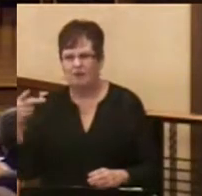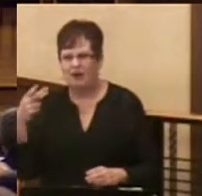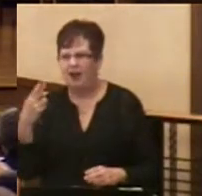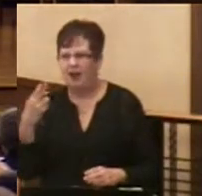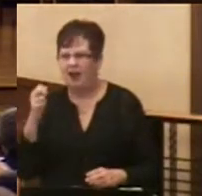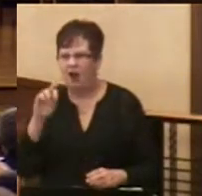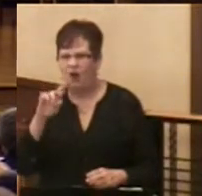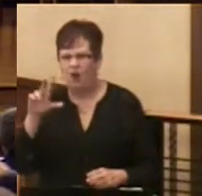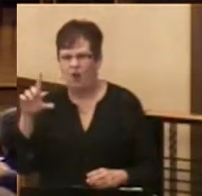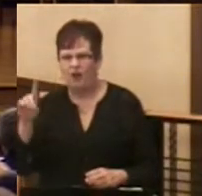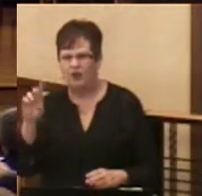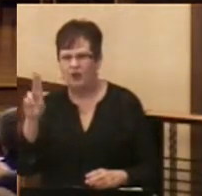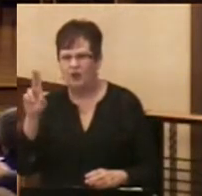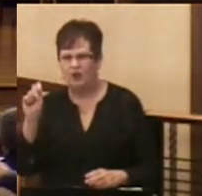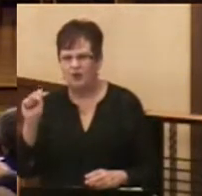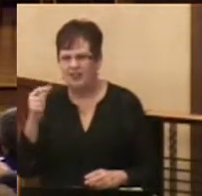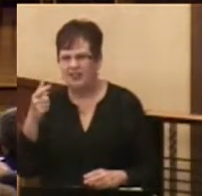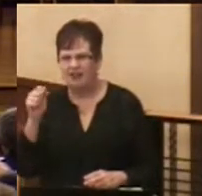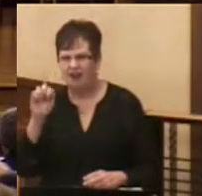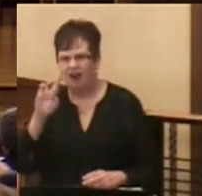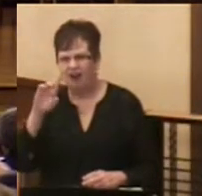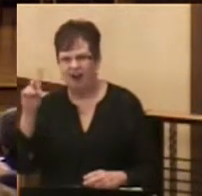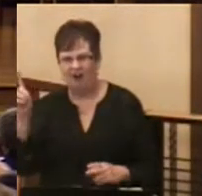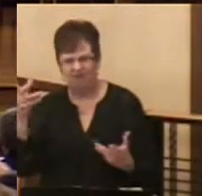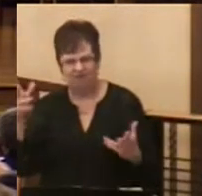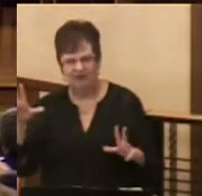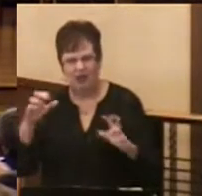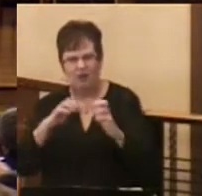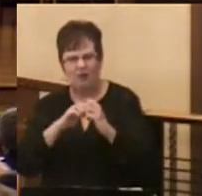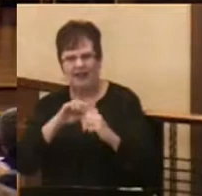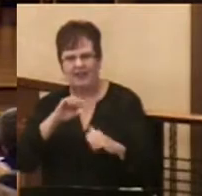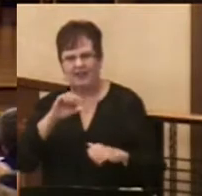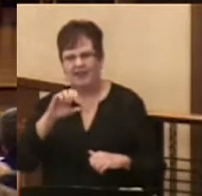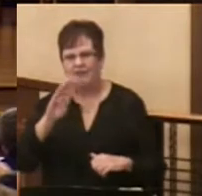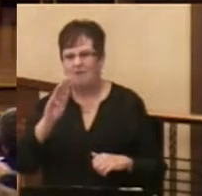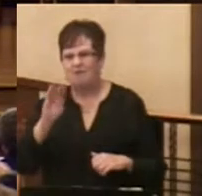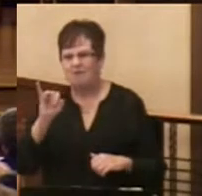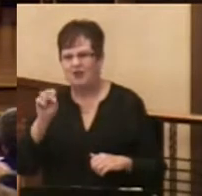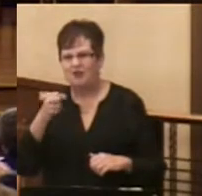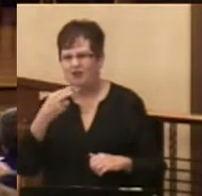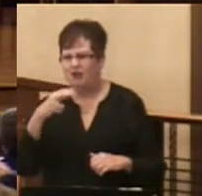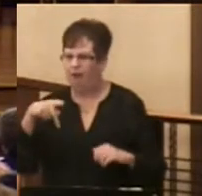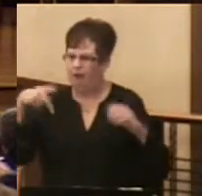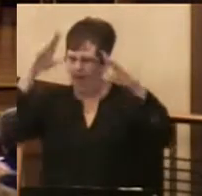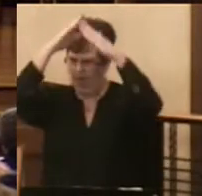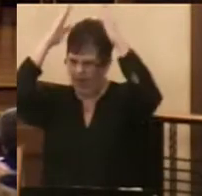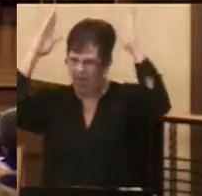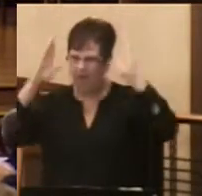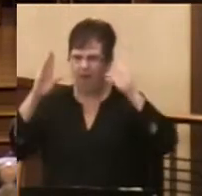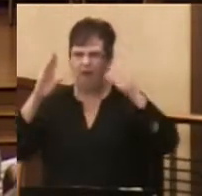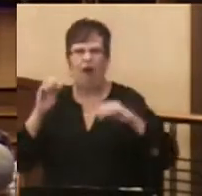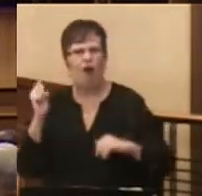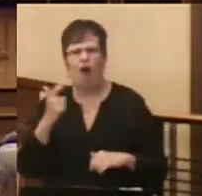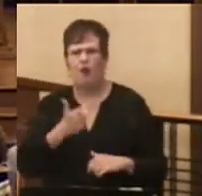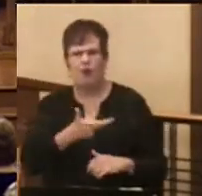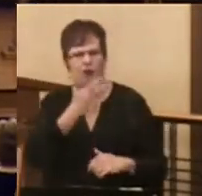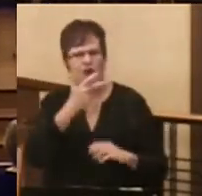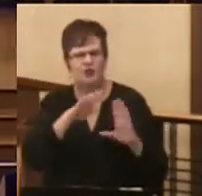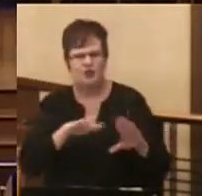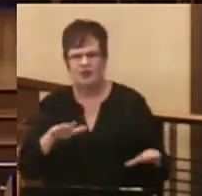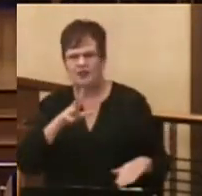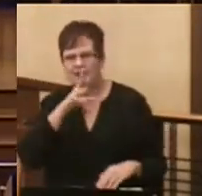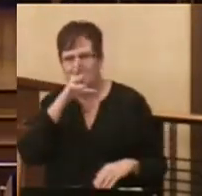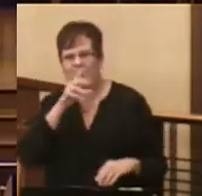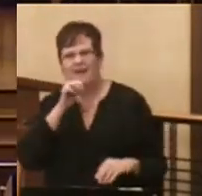he leaves the office of bishop after 12 years. At this event, all three of his children spoke. All three